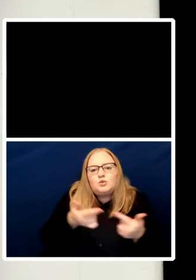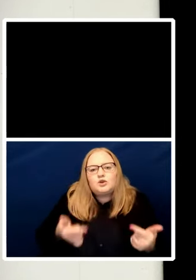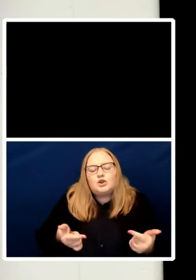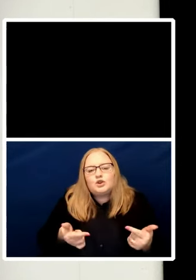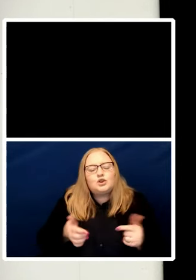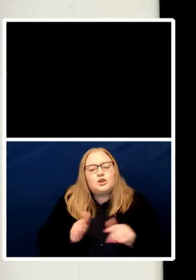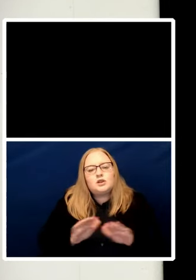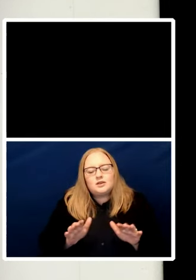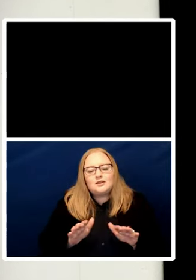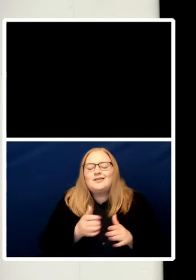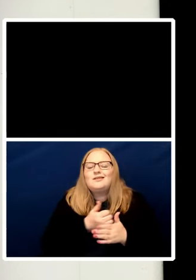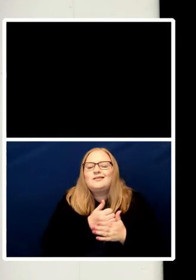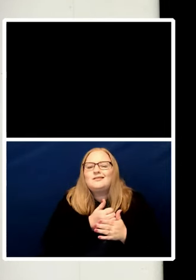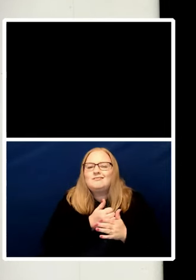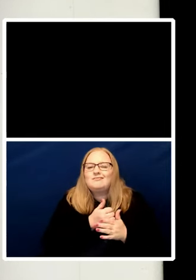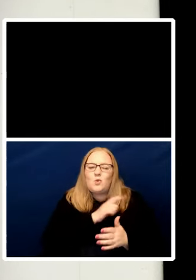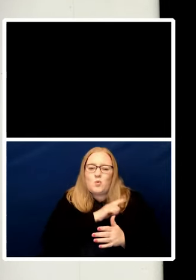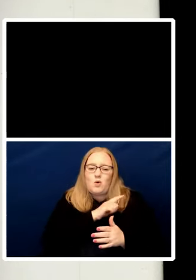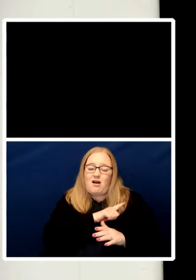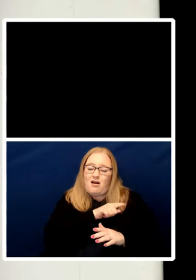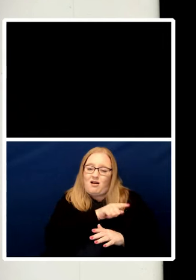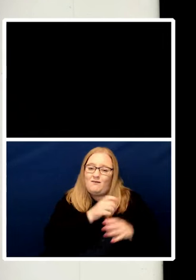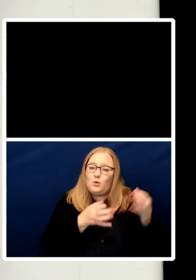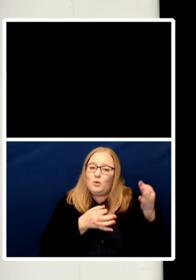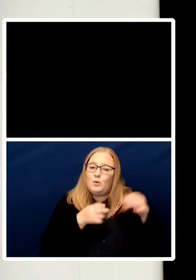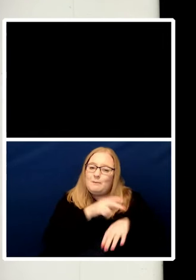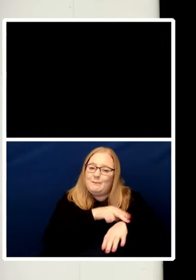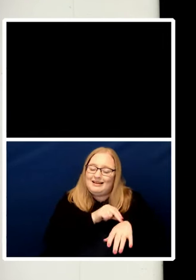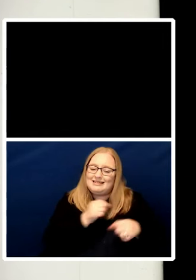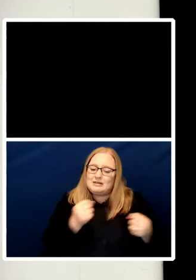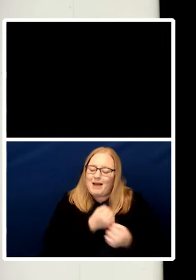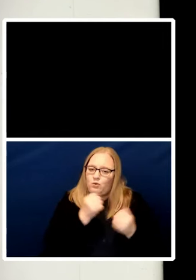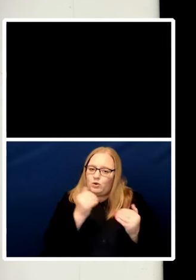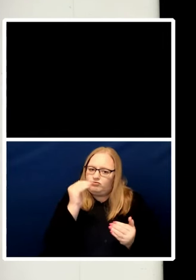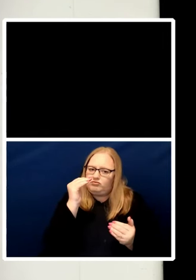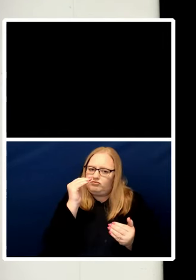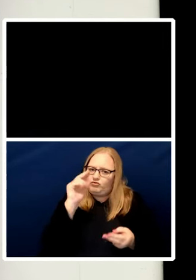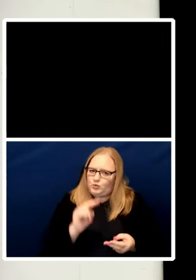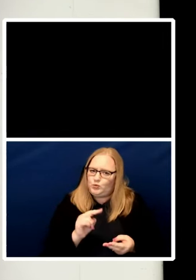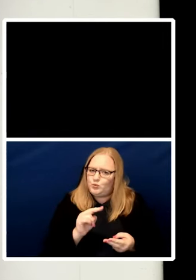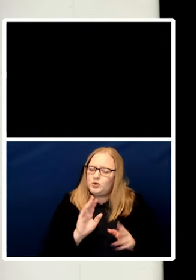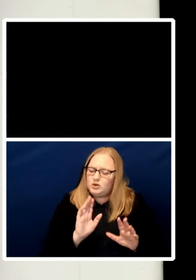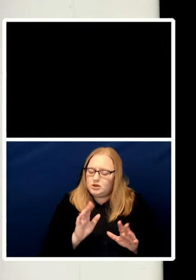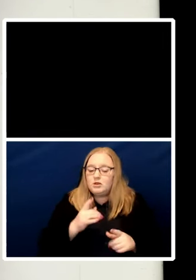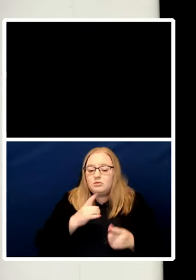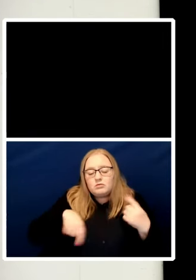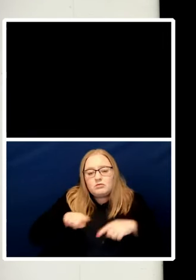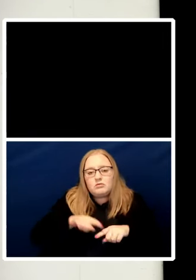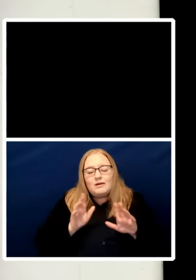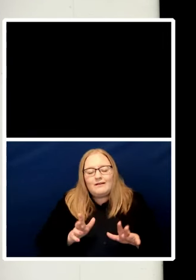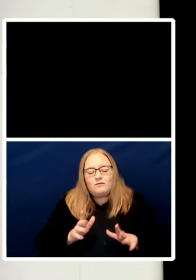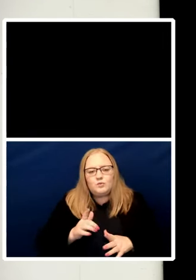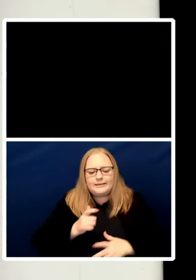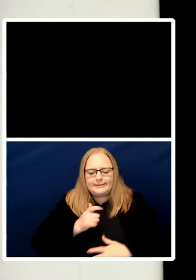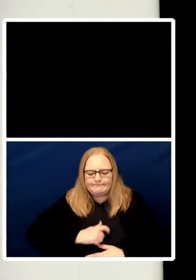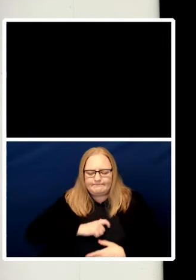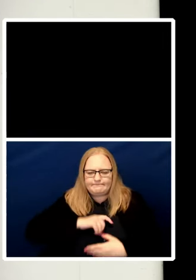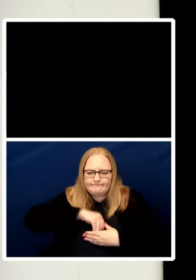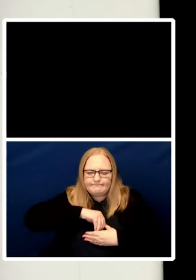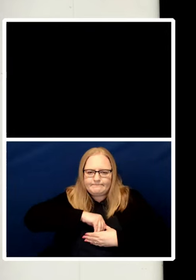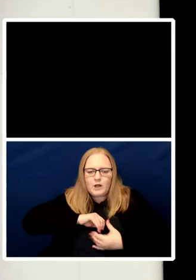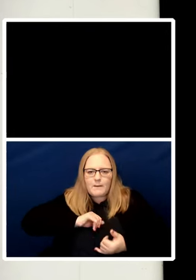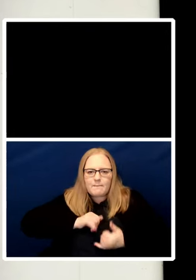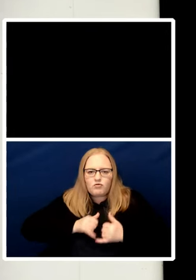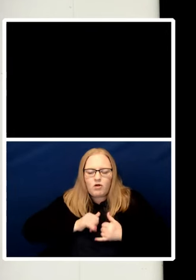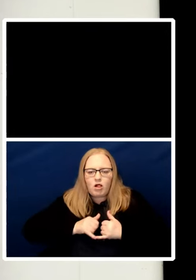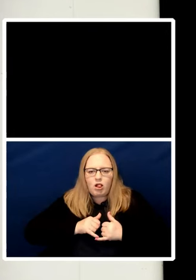power, must now act as moral constraint on our self appointed ethical hero. So